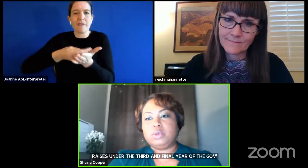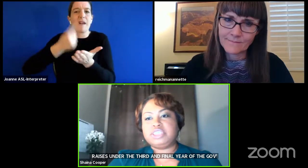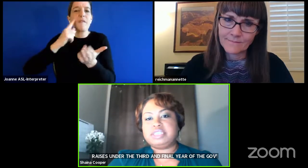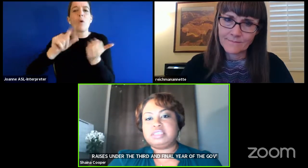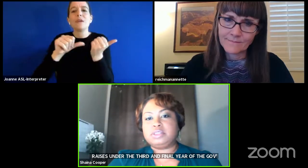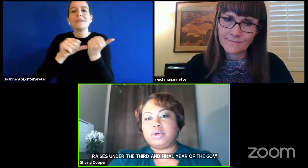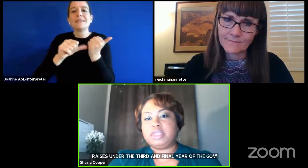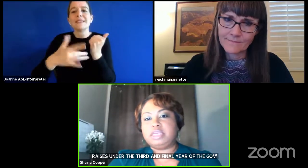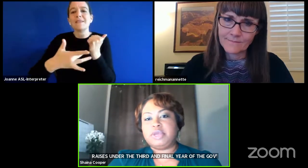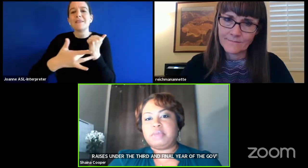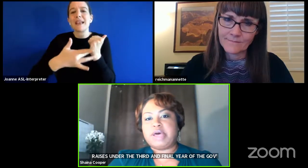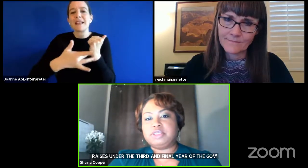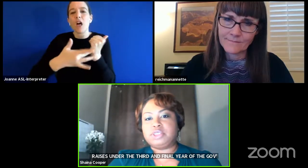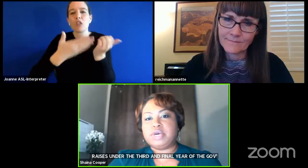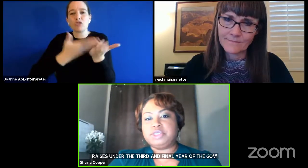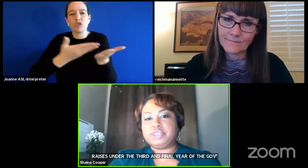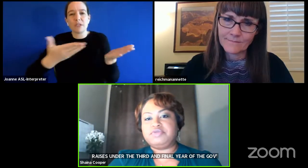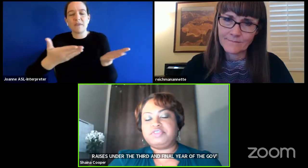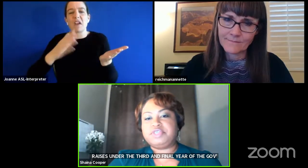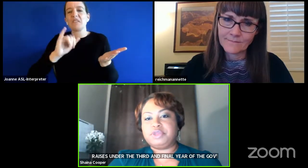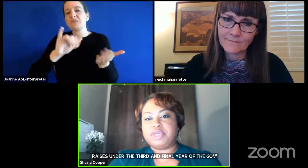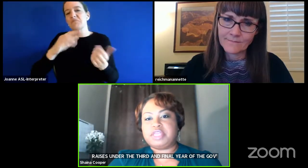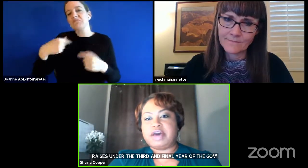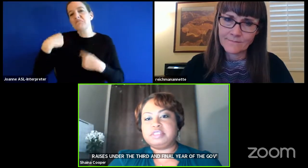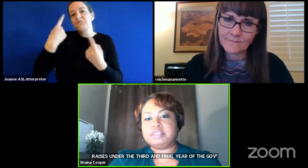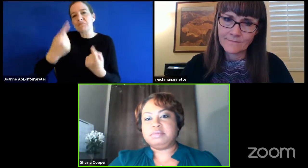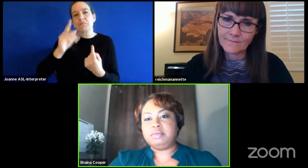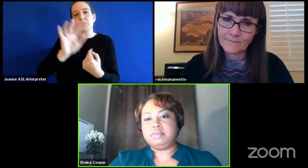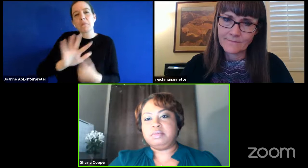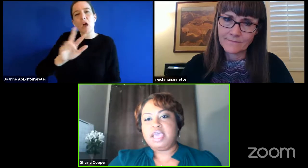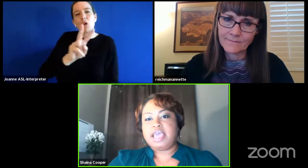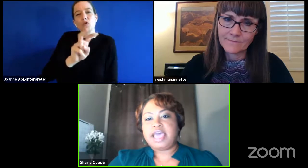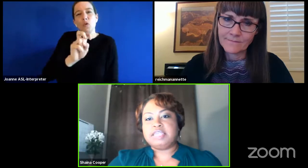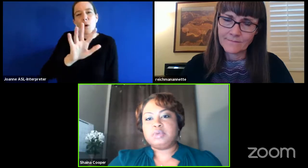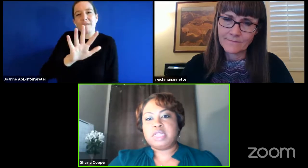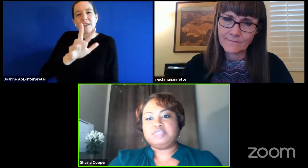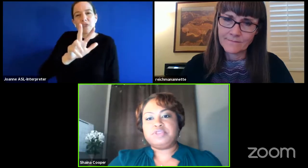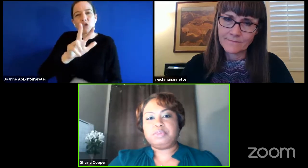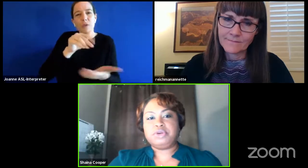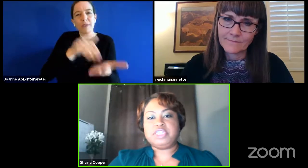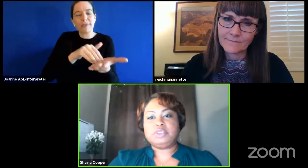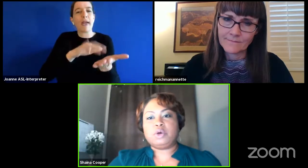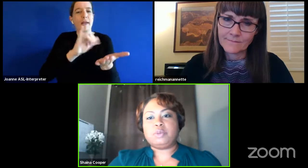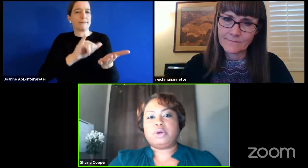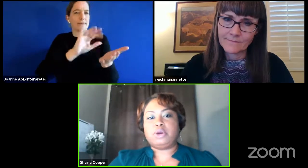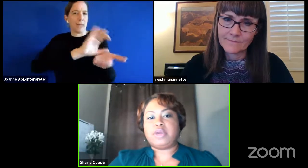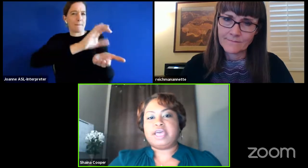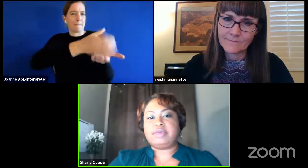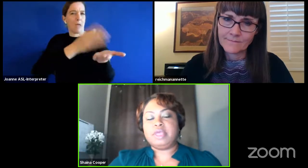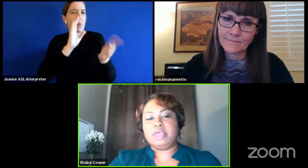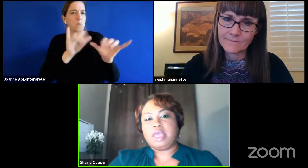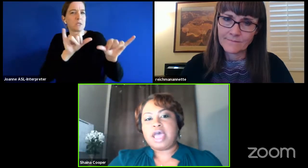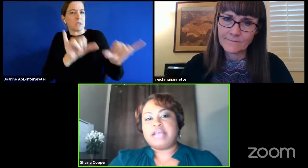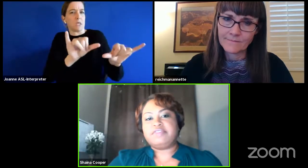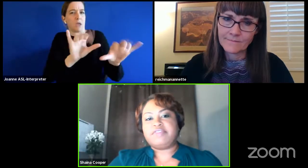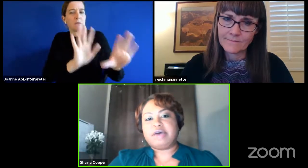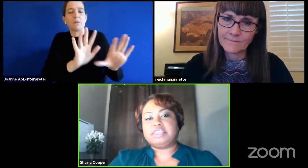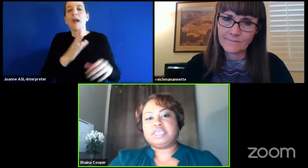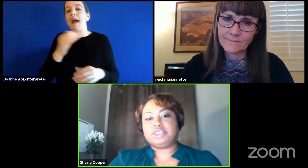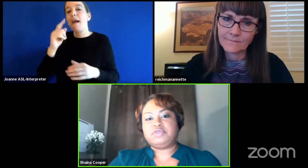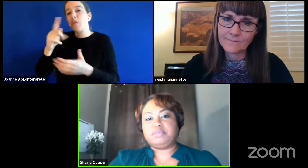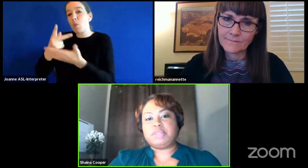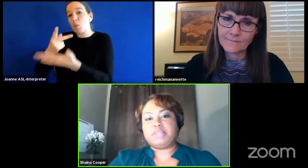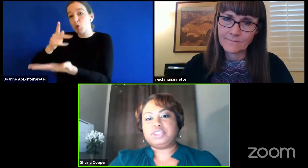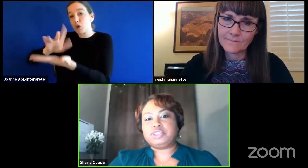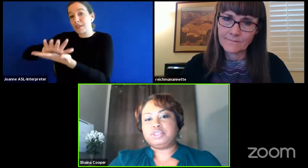which has historically been about 253 000 as well as for the preschool program of the